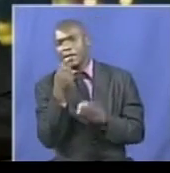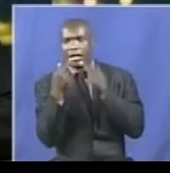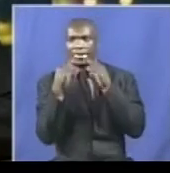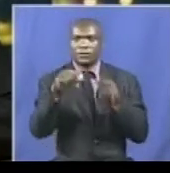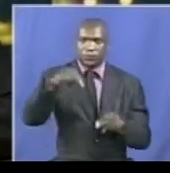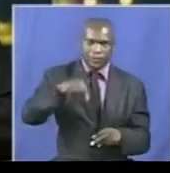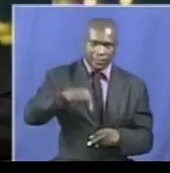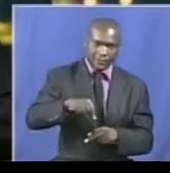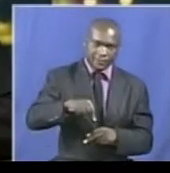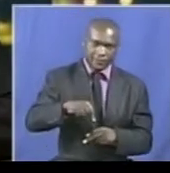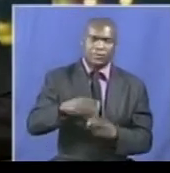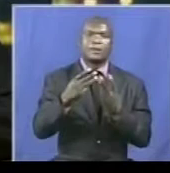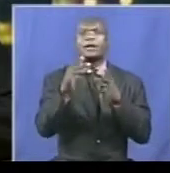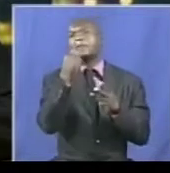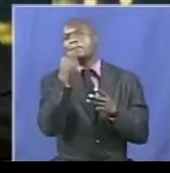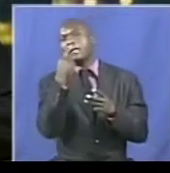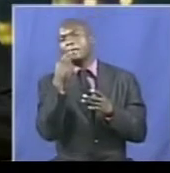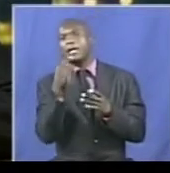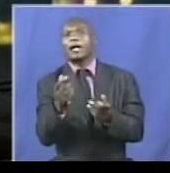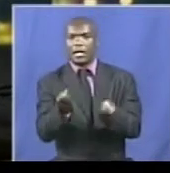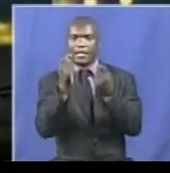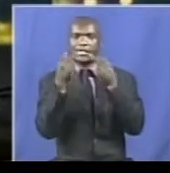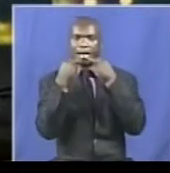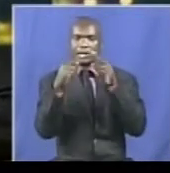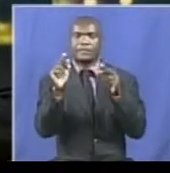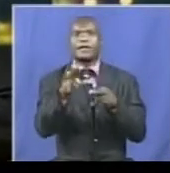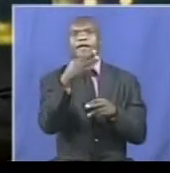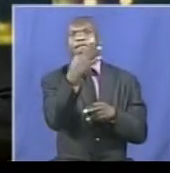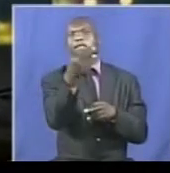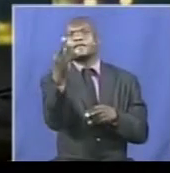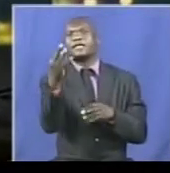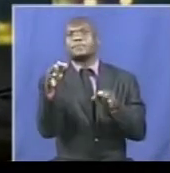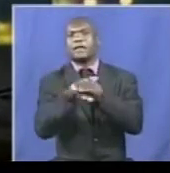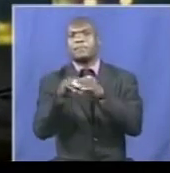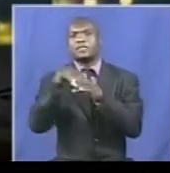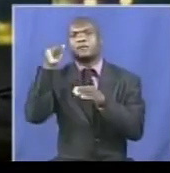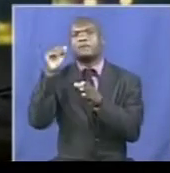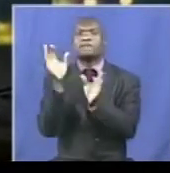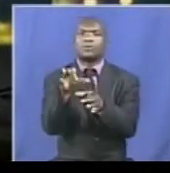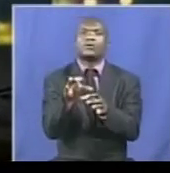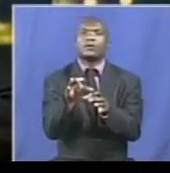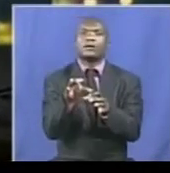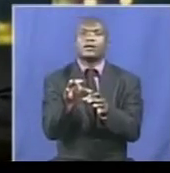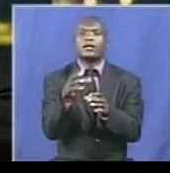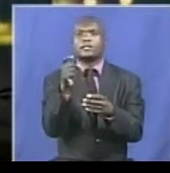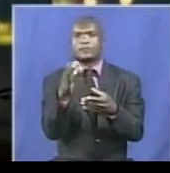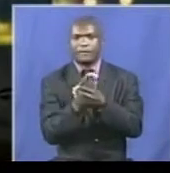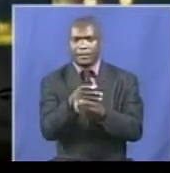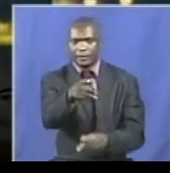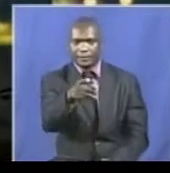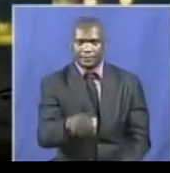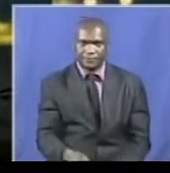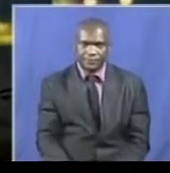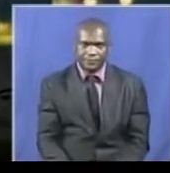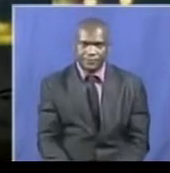today. President Mugabe also announced a 33-member Politburo. Our diplomatic correspondent Judith Makwanya reports.